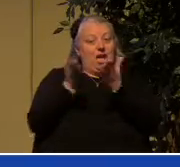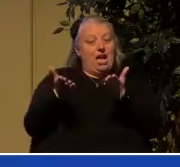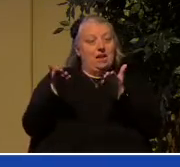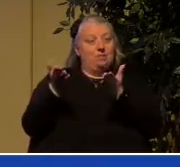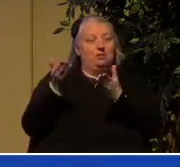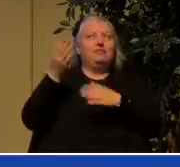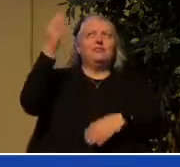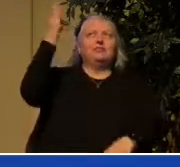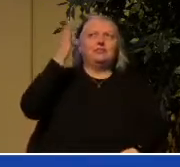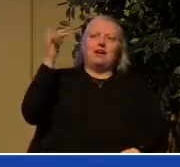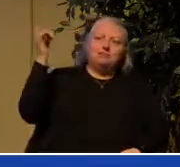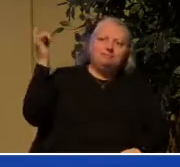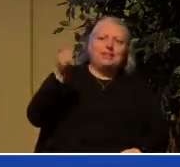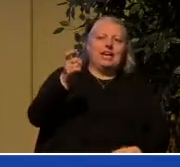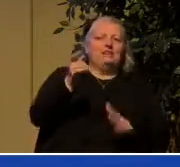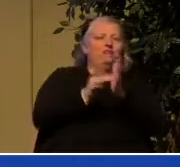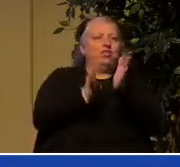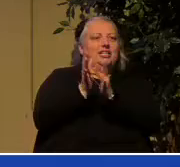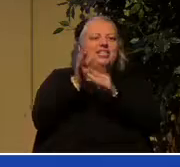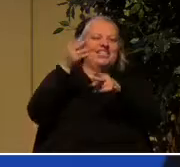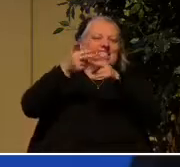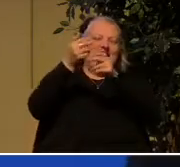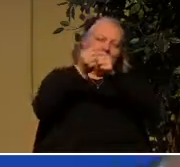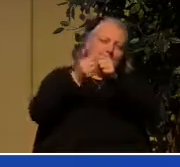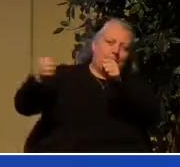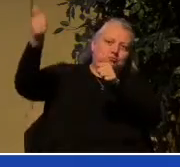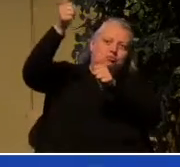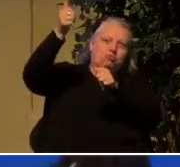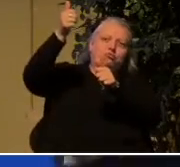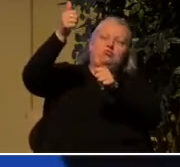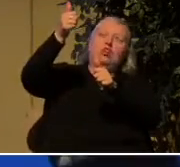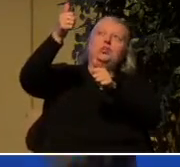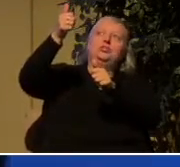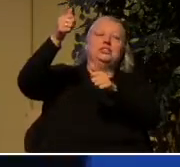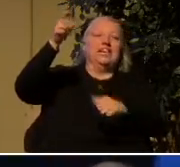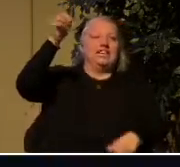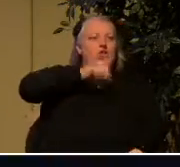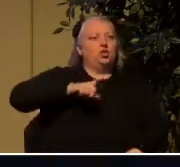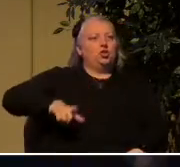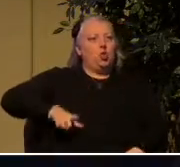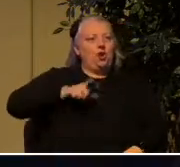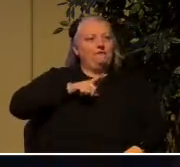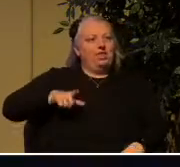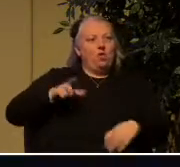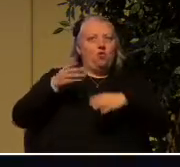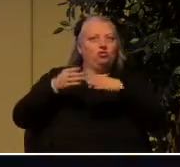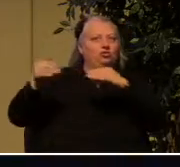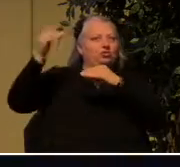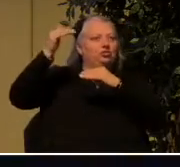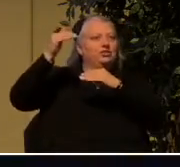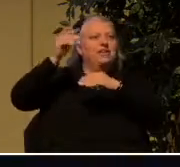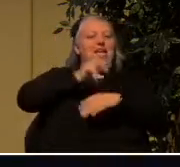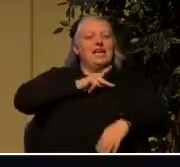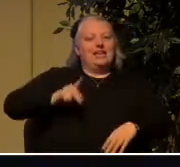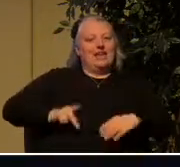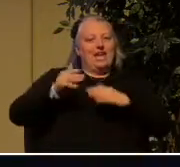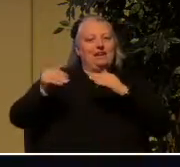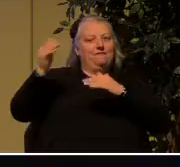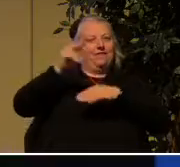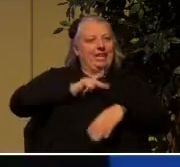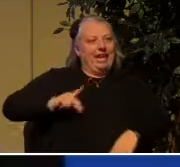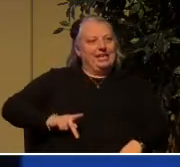and he is Lord of lords and King of kings, both in this life and the life to come. The whole universe